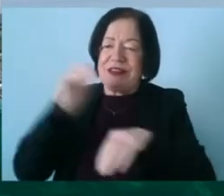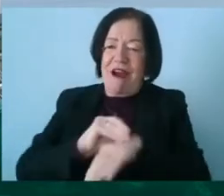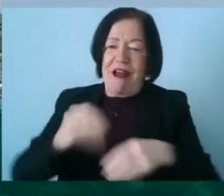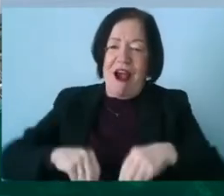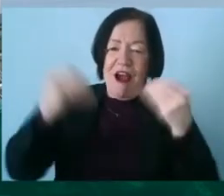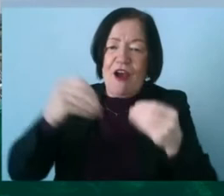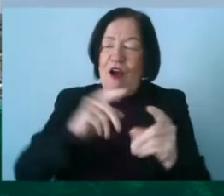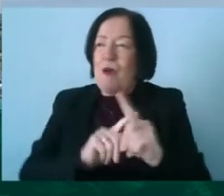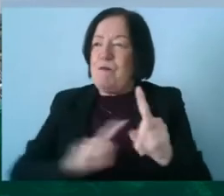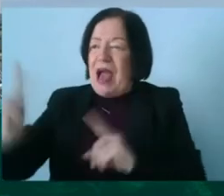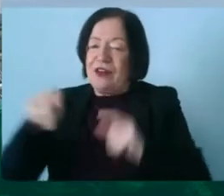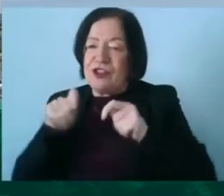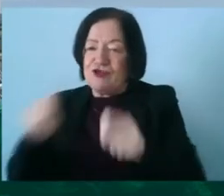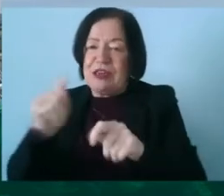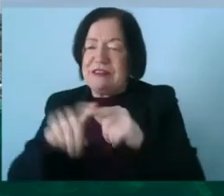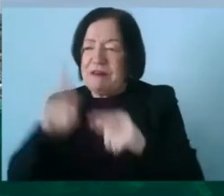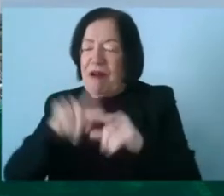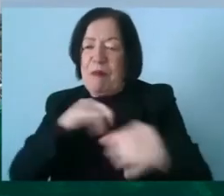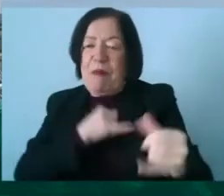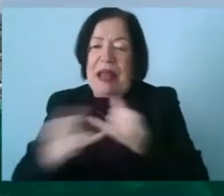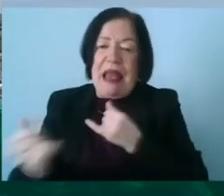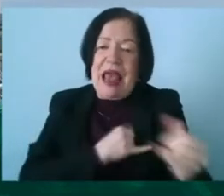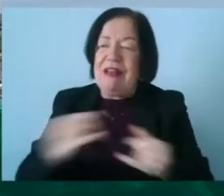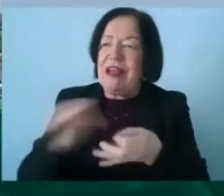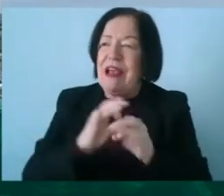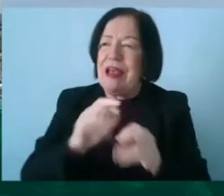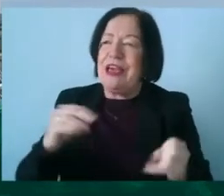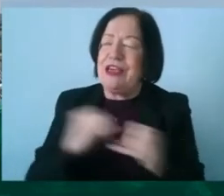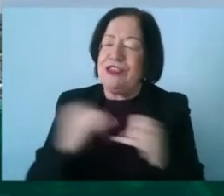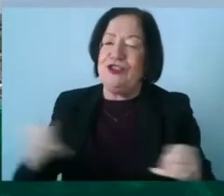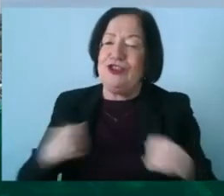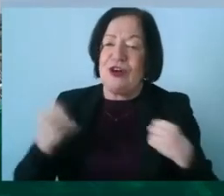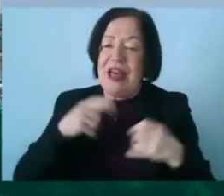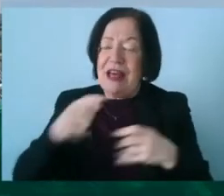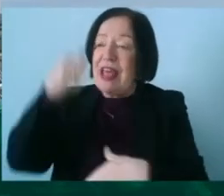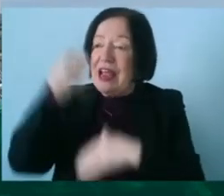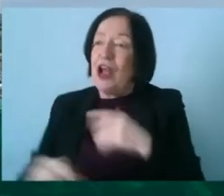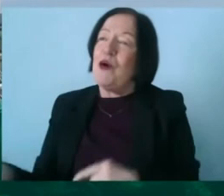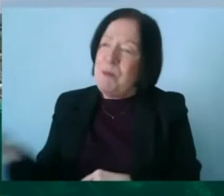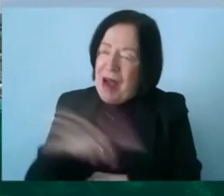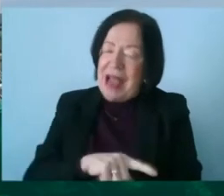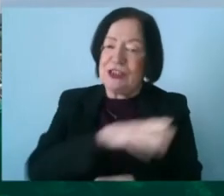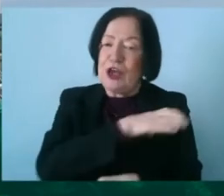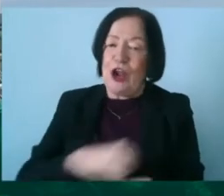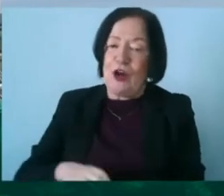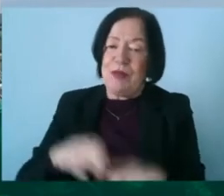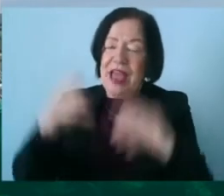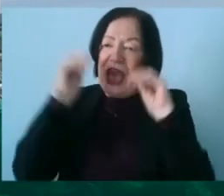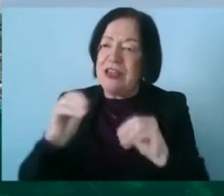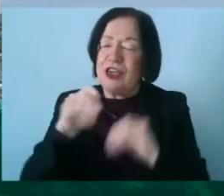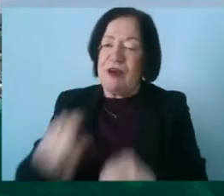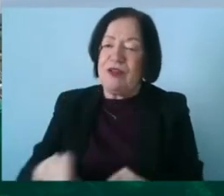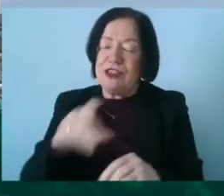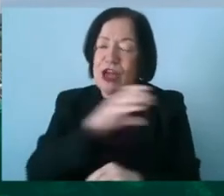back into the streets and the parks and play and talk about the game they enjoy it and then during the day come back to these clubs get educated with these clubs